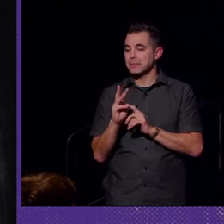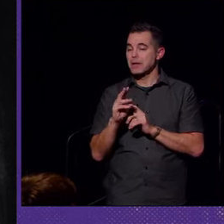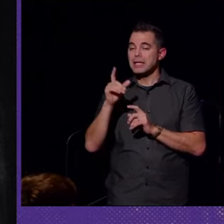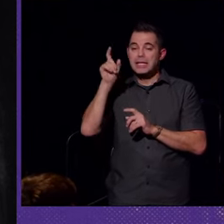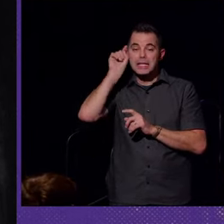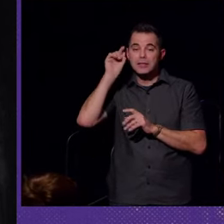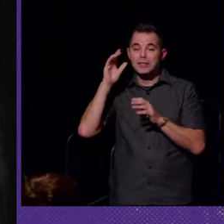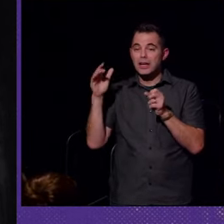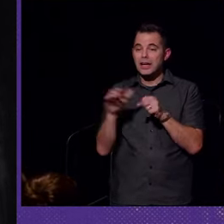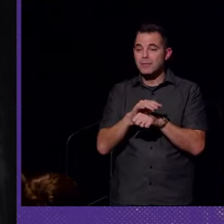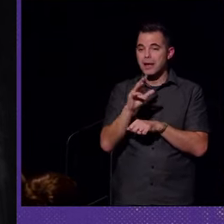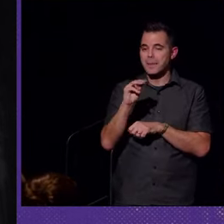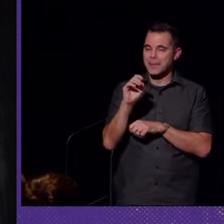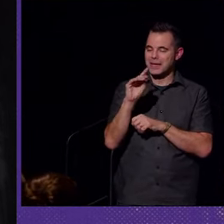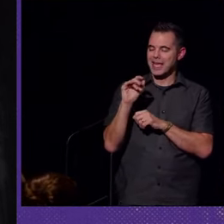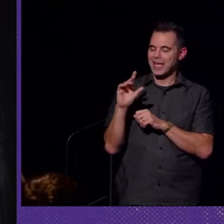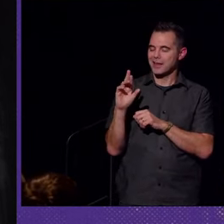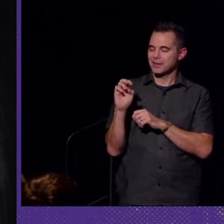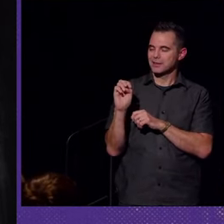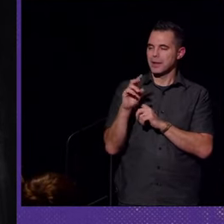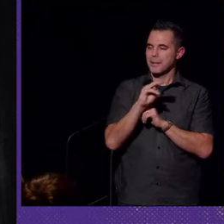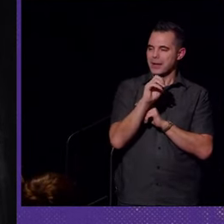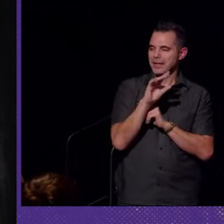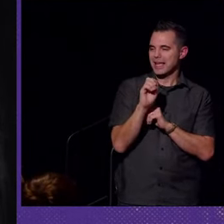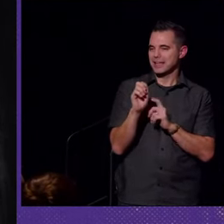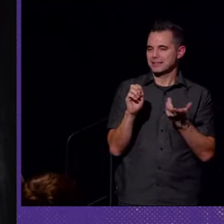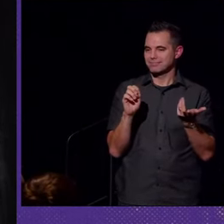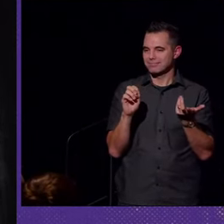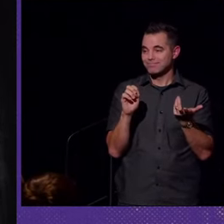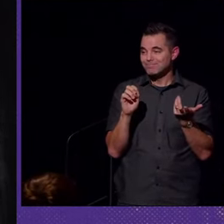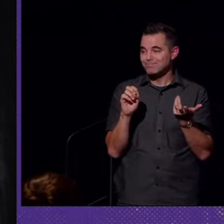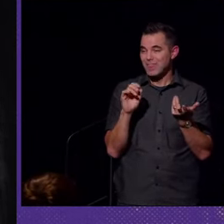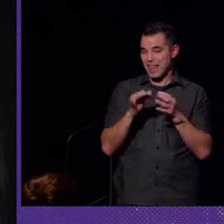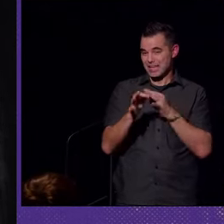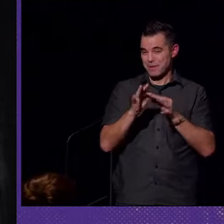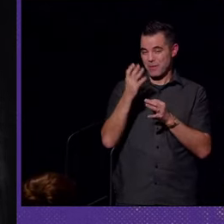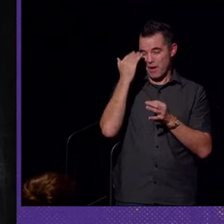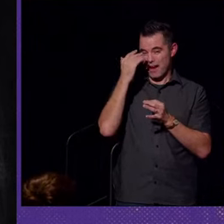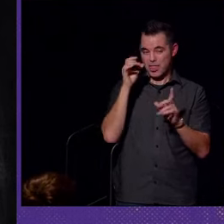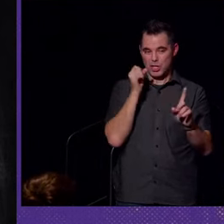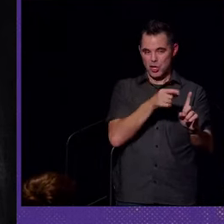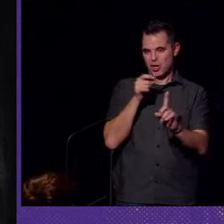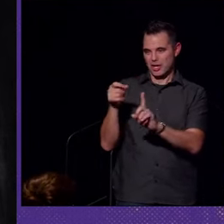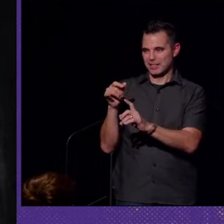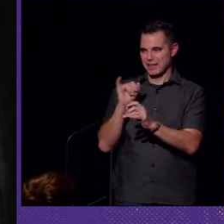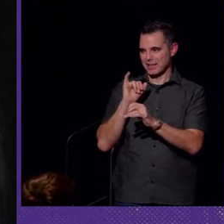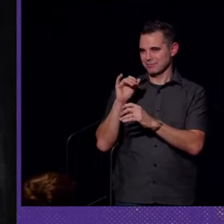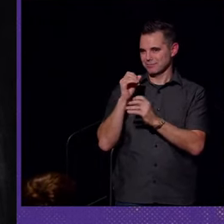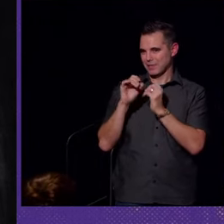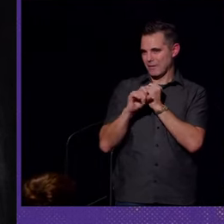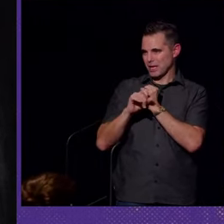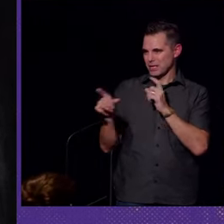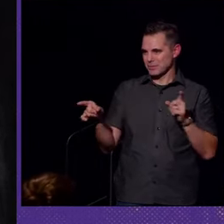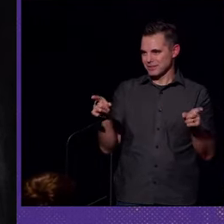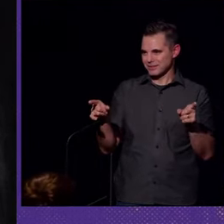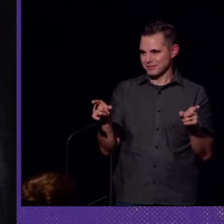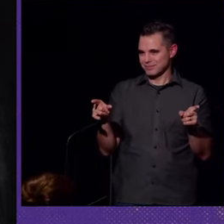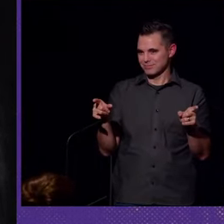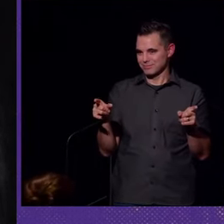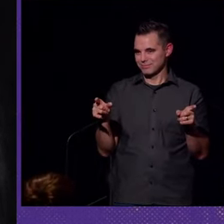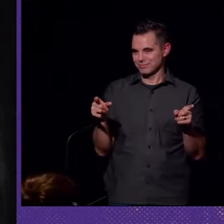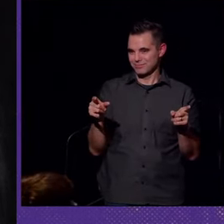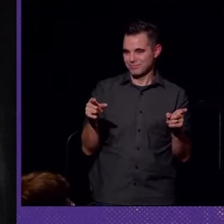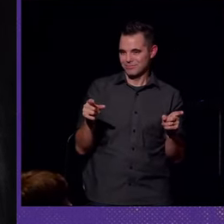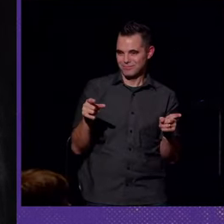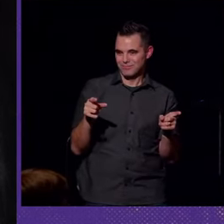aids are covered by Medicare or Medicaid. So that explains the targeted advertisements. Um, and